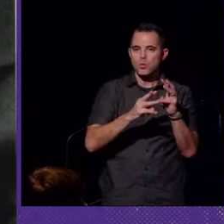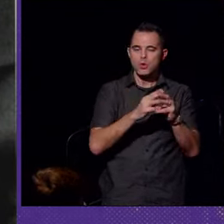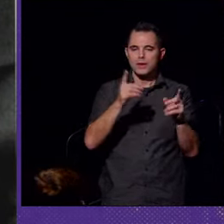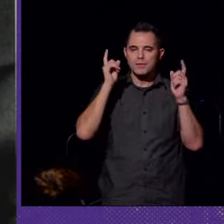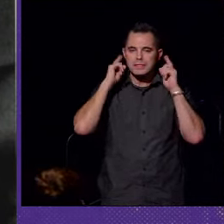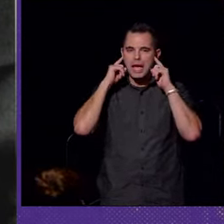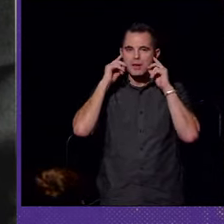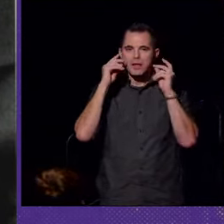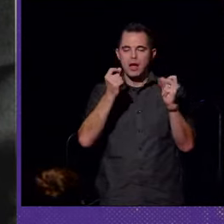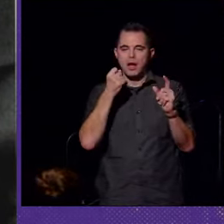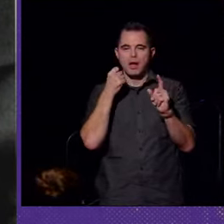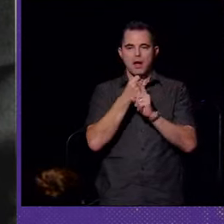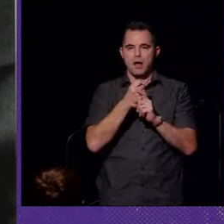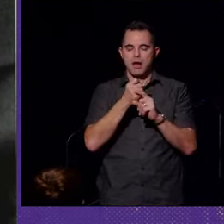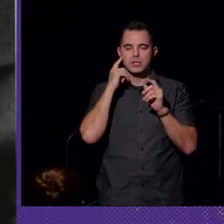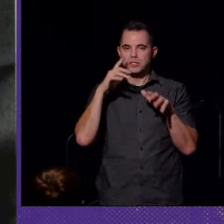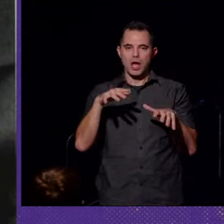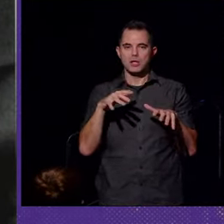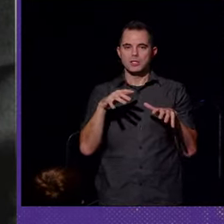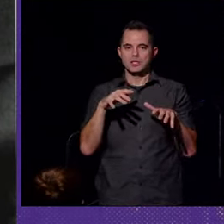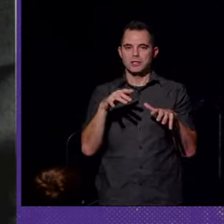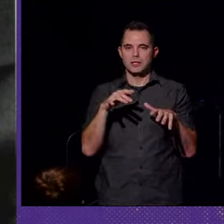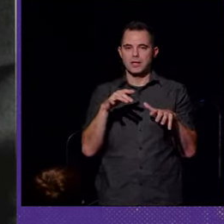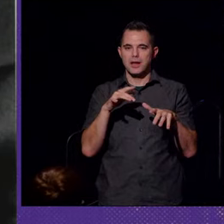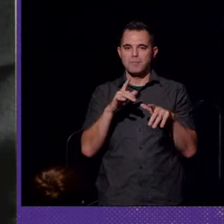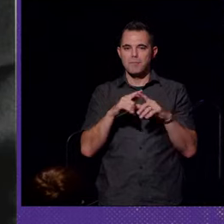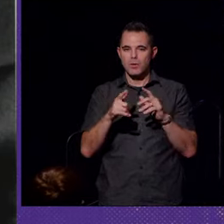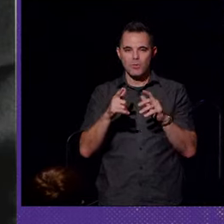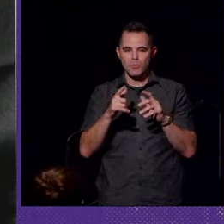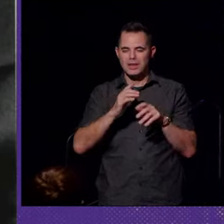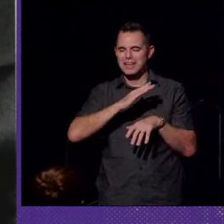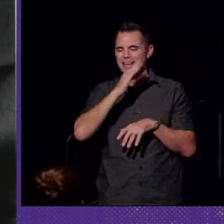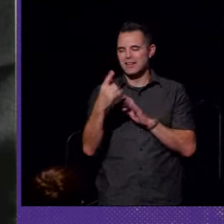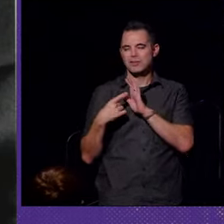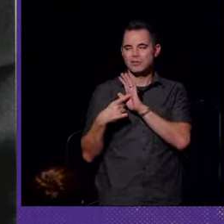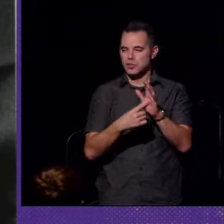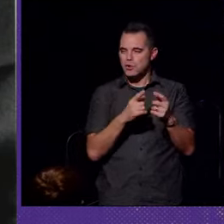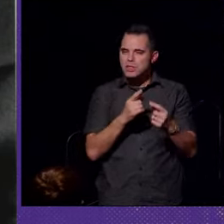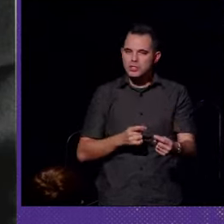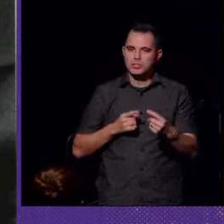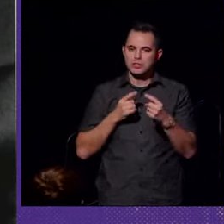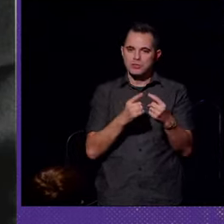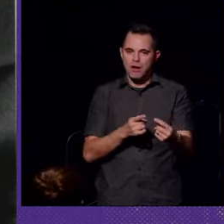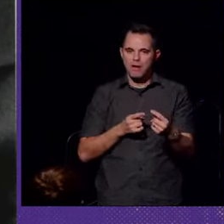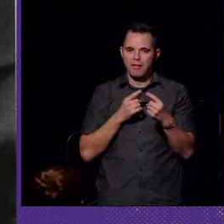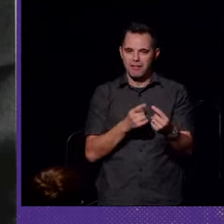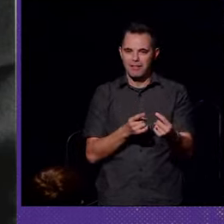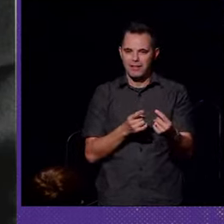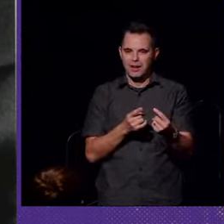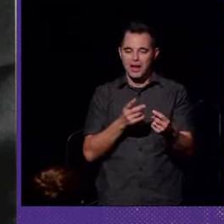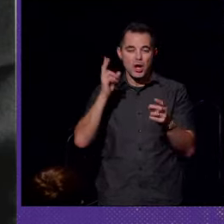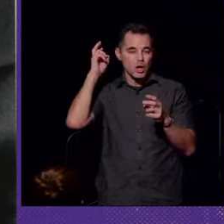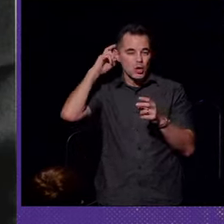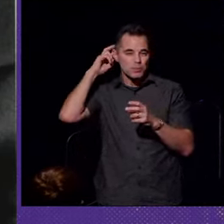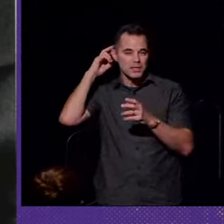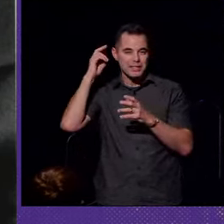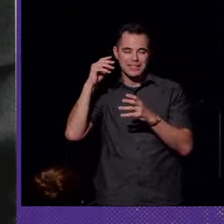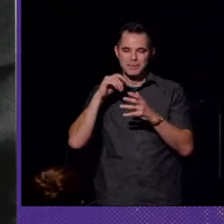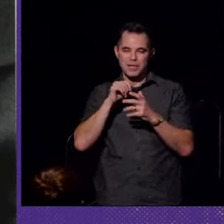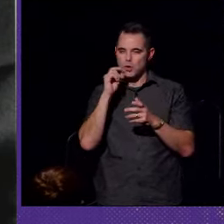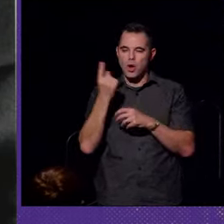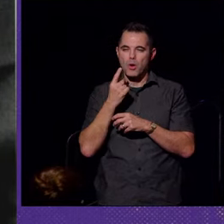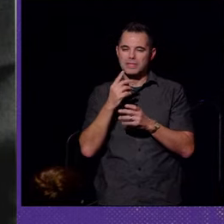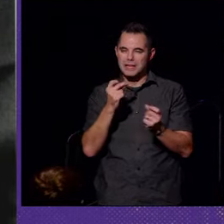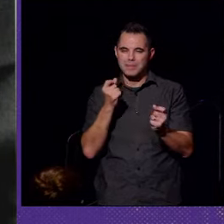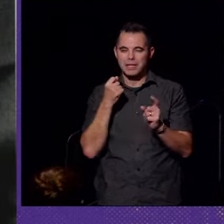sound is astonishing. But we are hardly ever shown the struggles. Cochlear implants don't